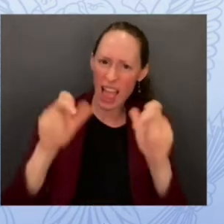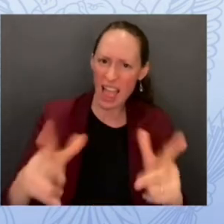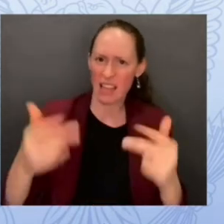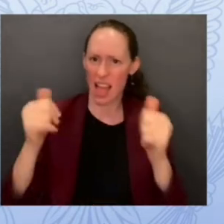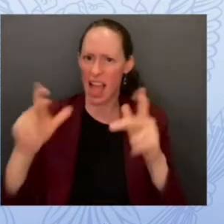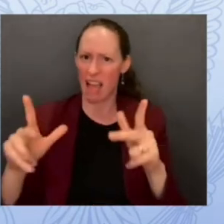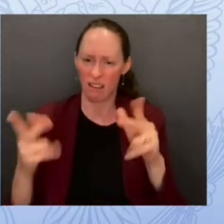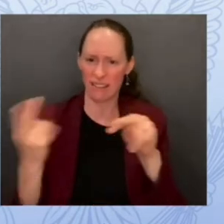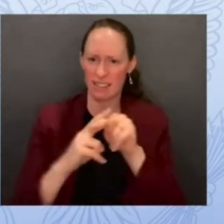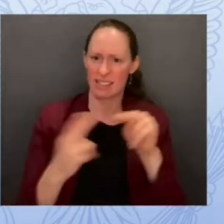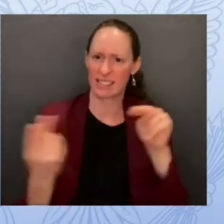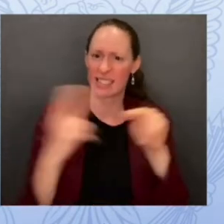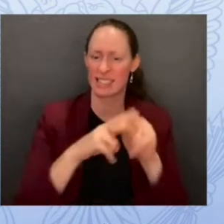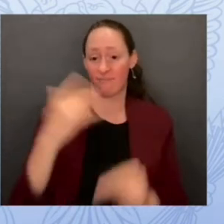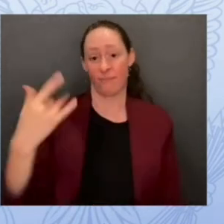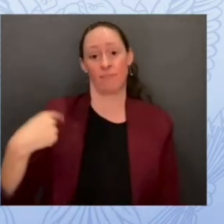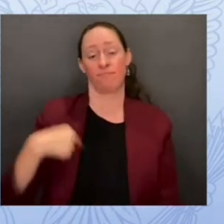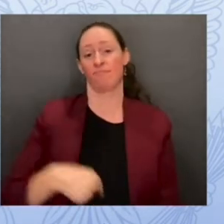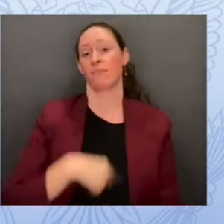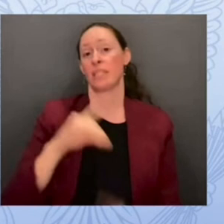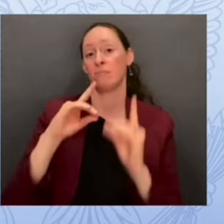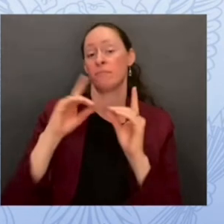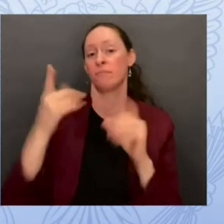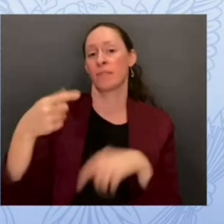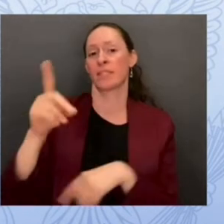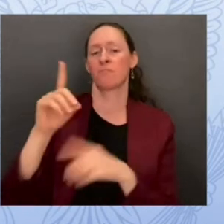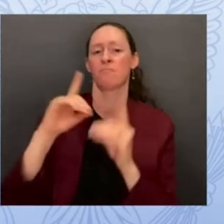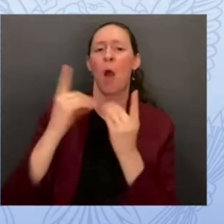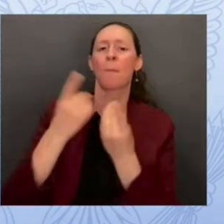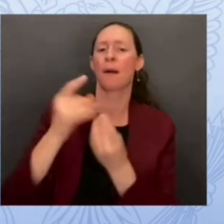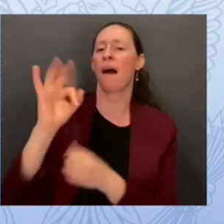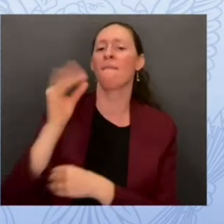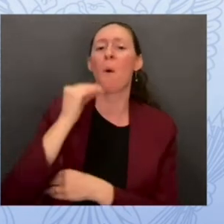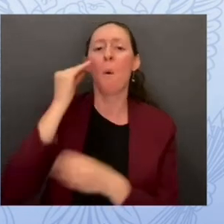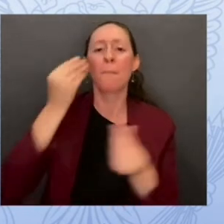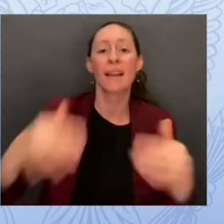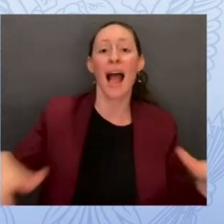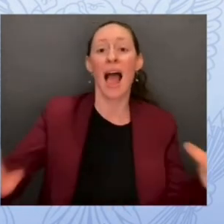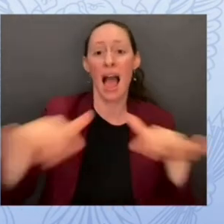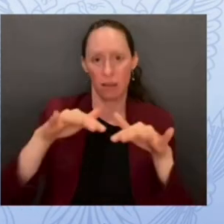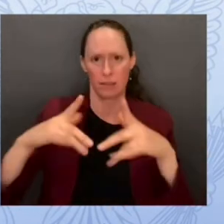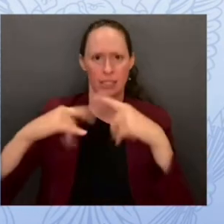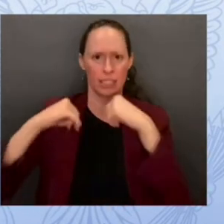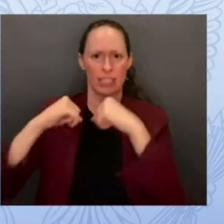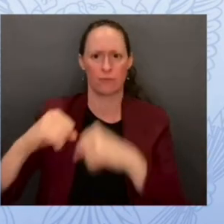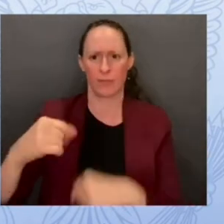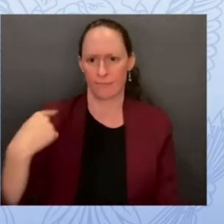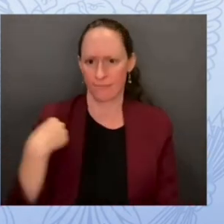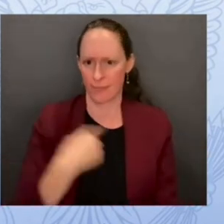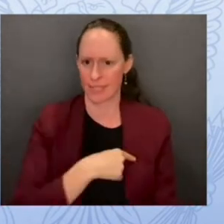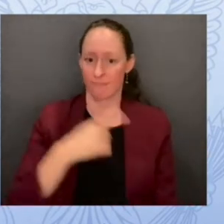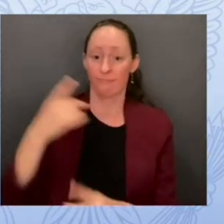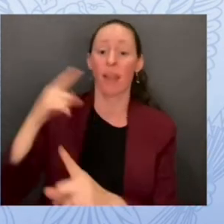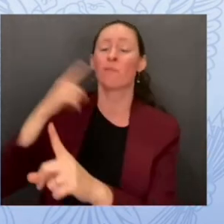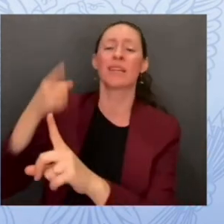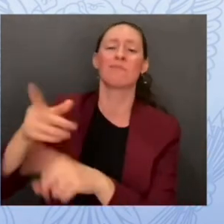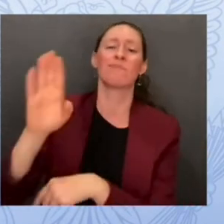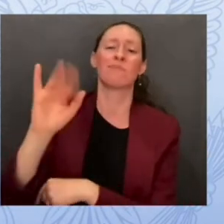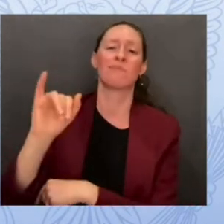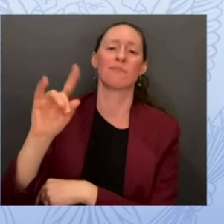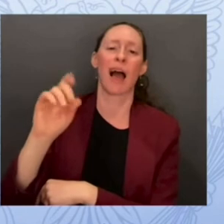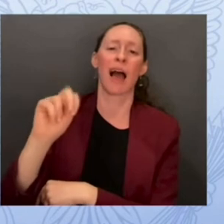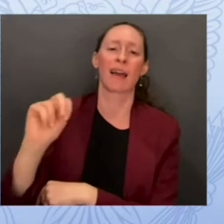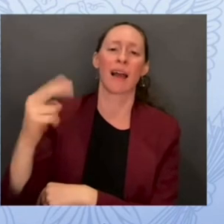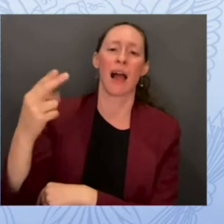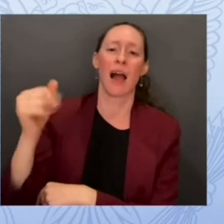alongside our partners across the Biden-Harris administration, are committed to providing communities and school systems